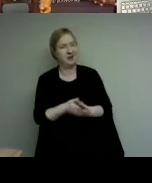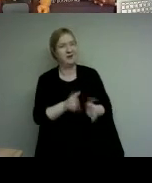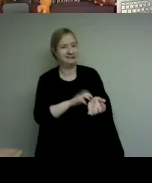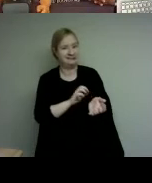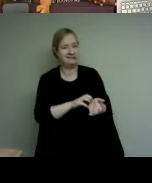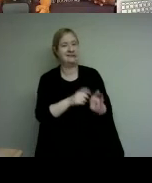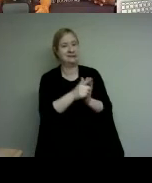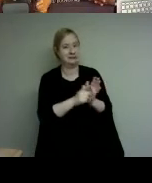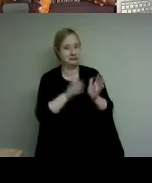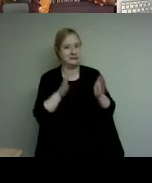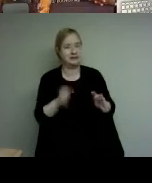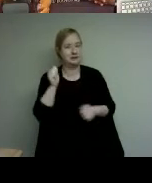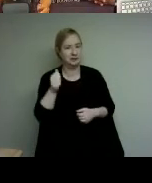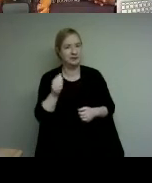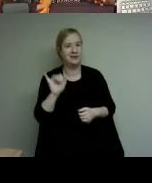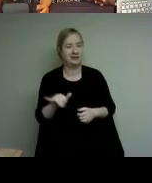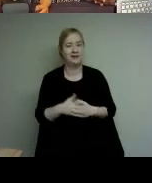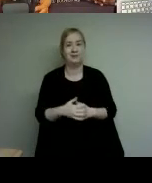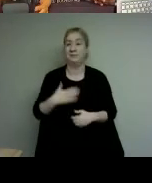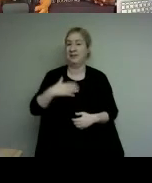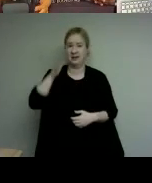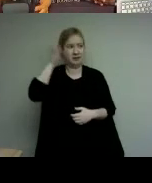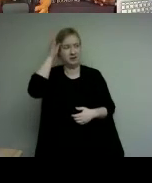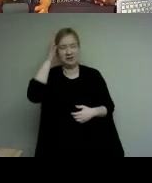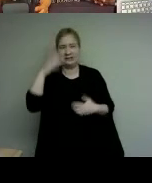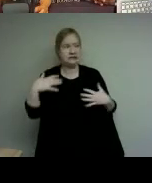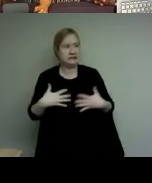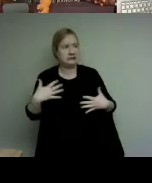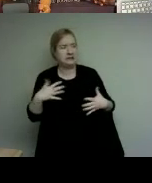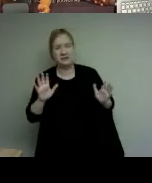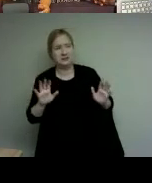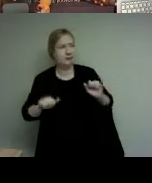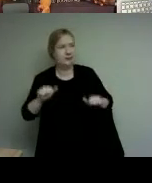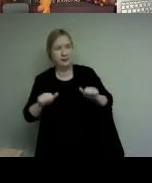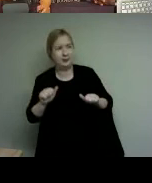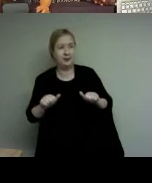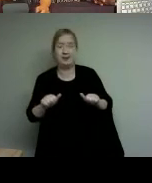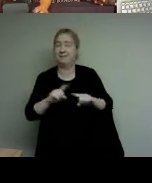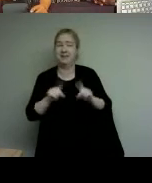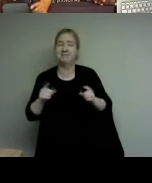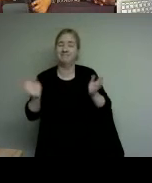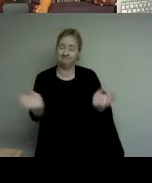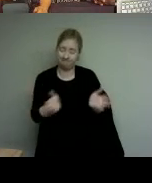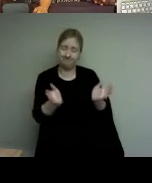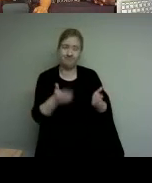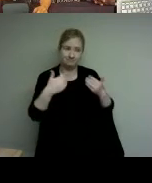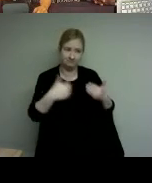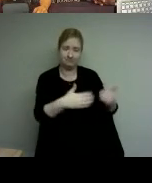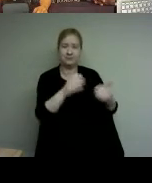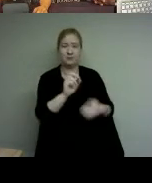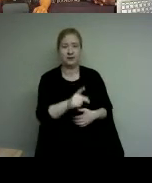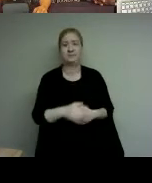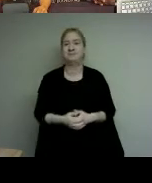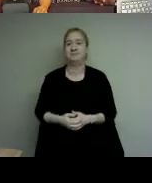however my parents were distraught and allowed me to venture on as a child growing up i had the